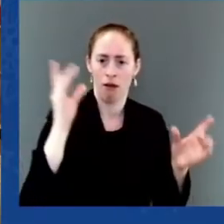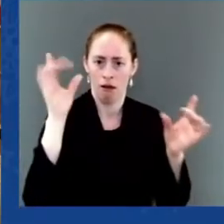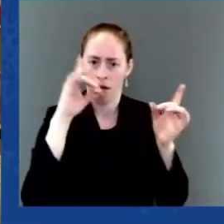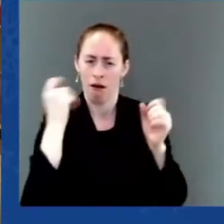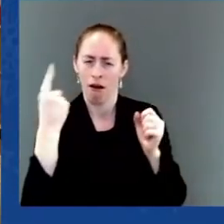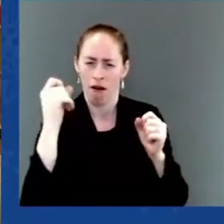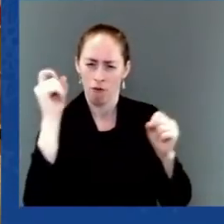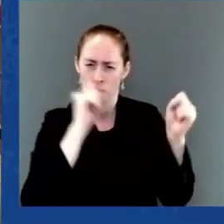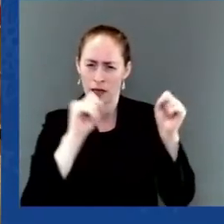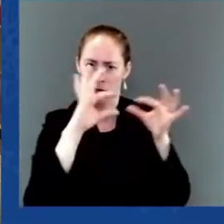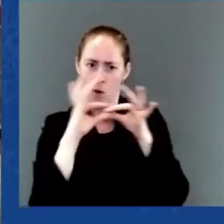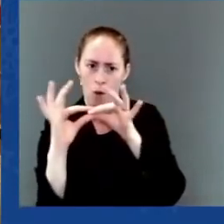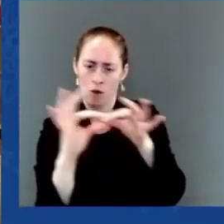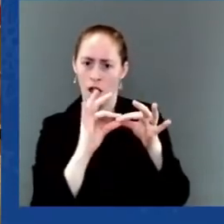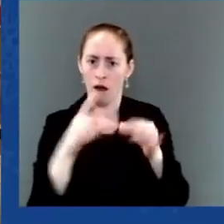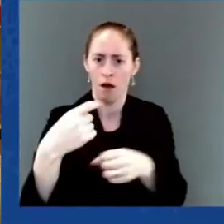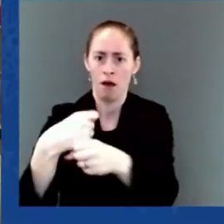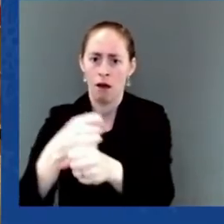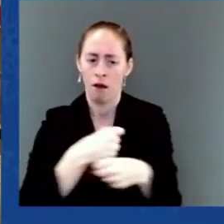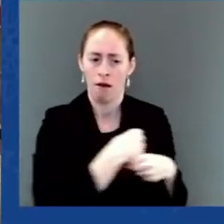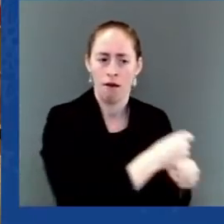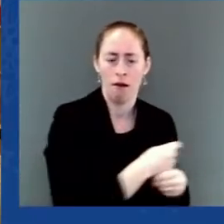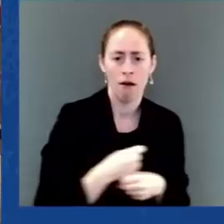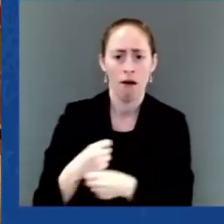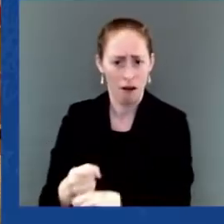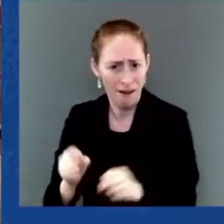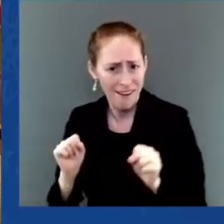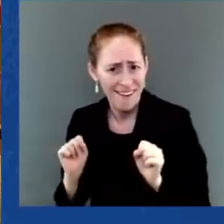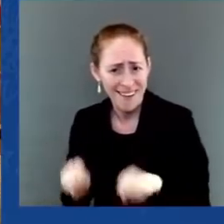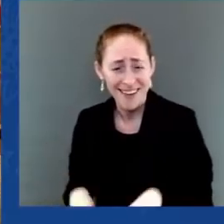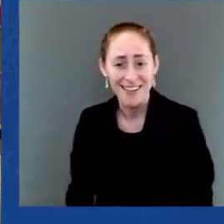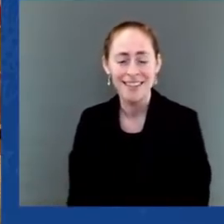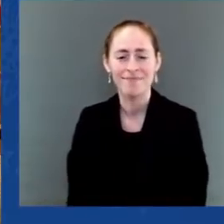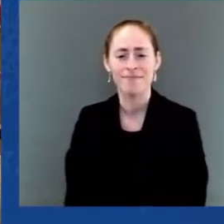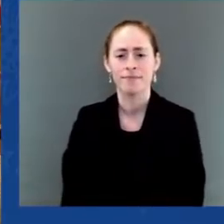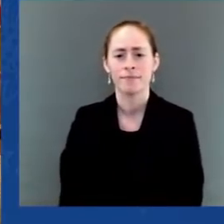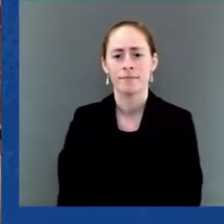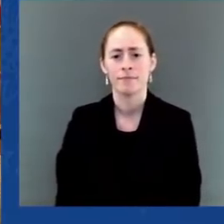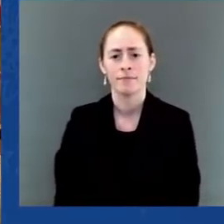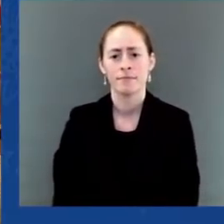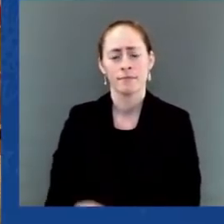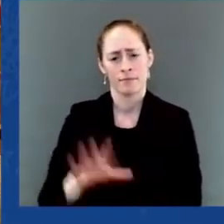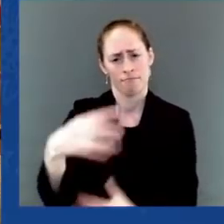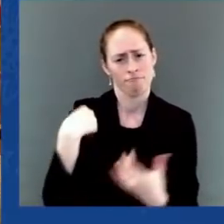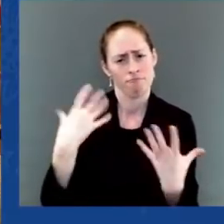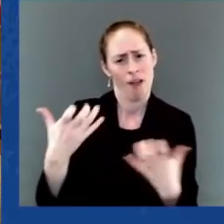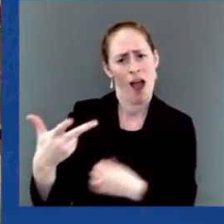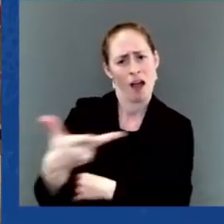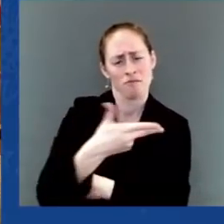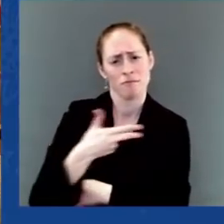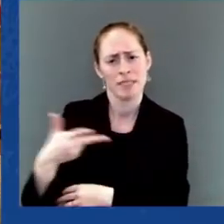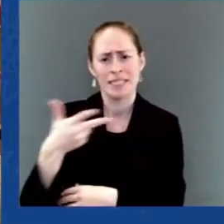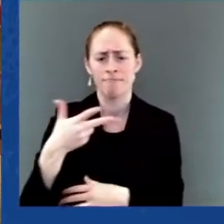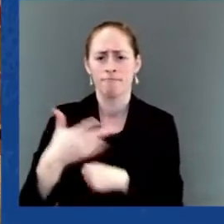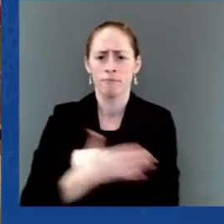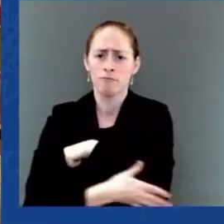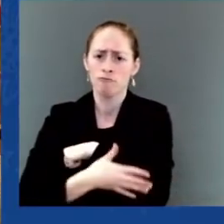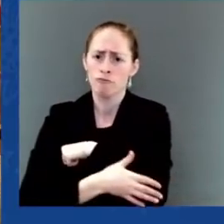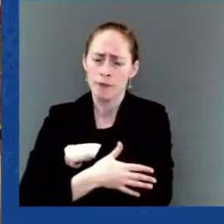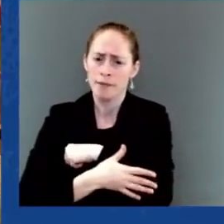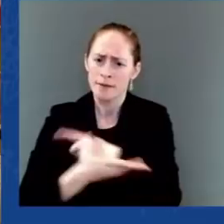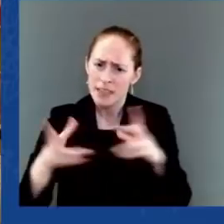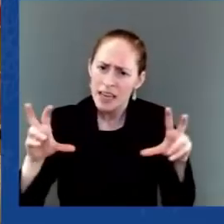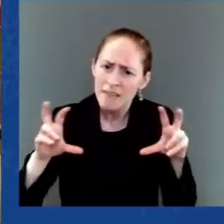foster a productive investment program throughout North America to replace